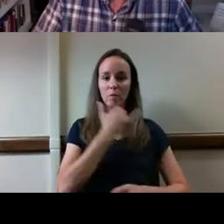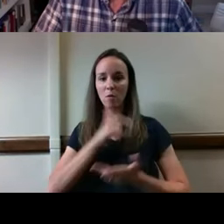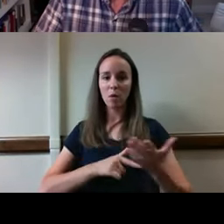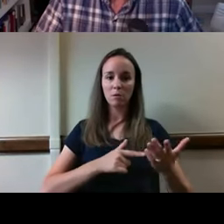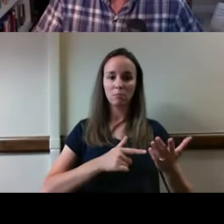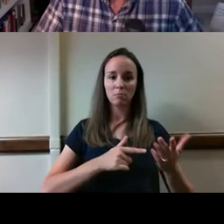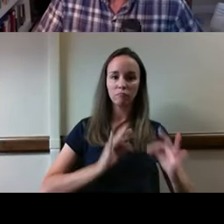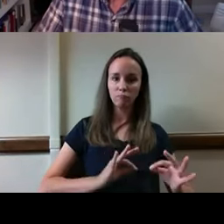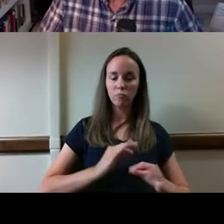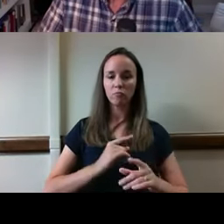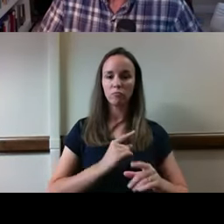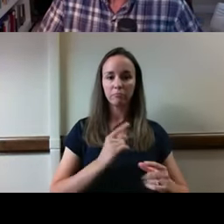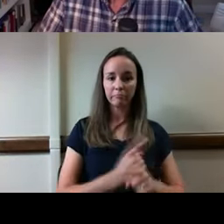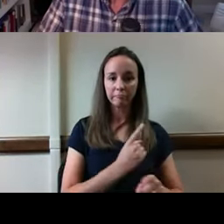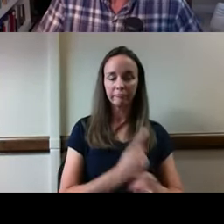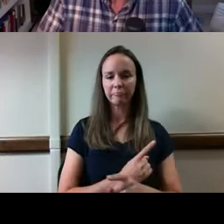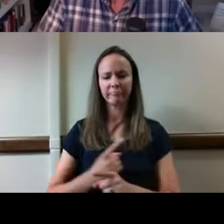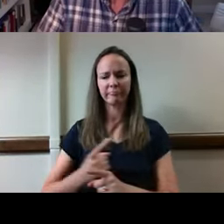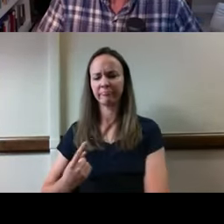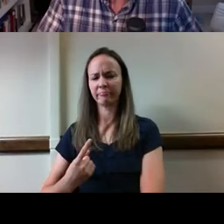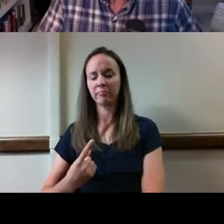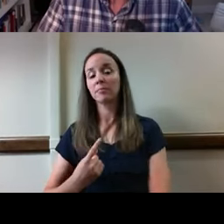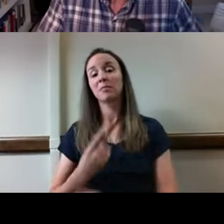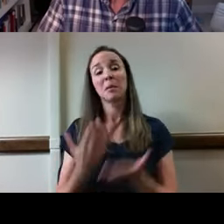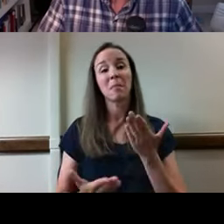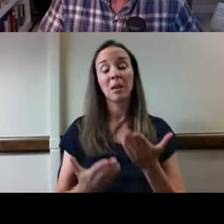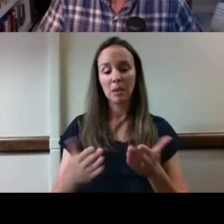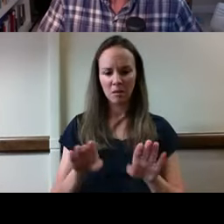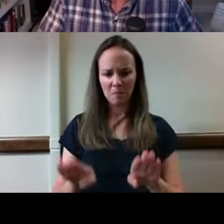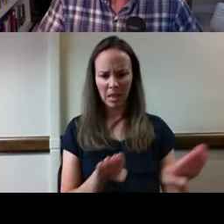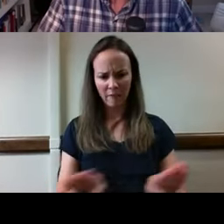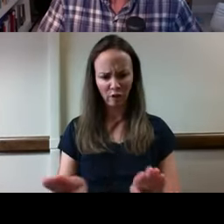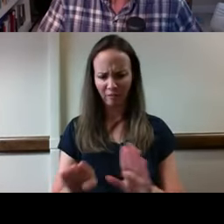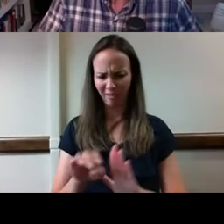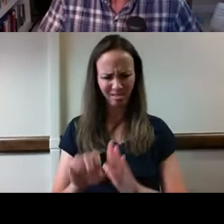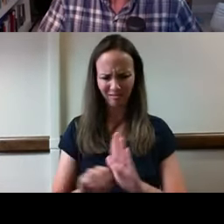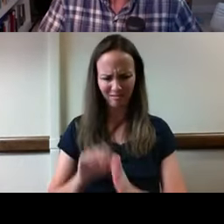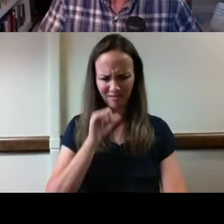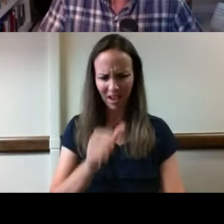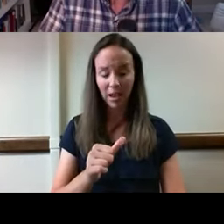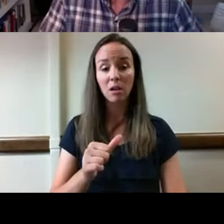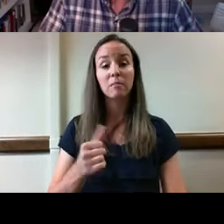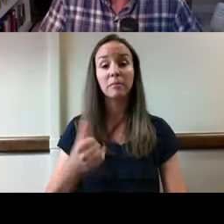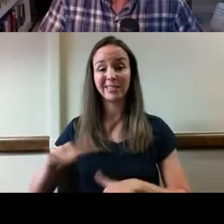Keep in mind too that a behavior may be considered unethical without being illegal.